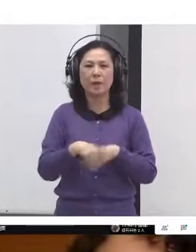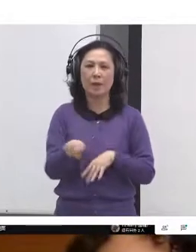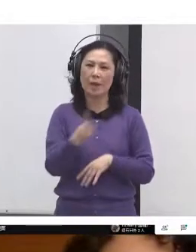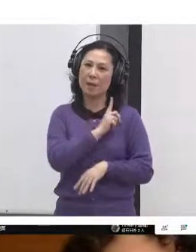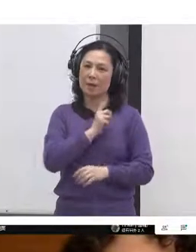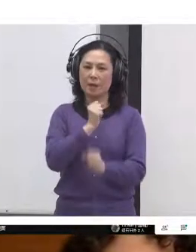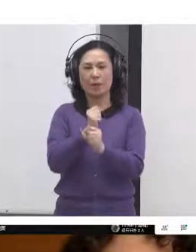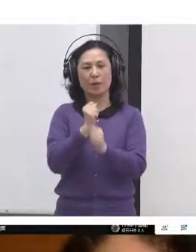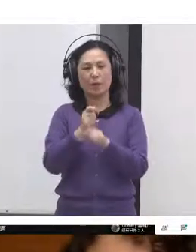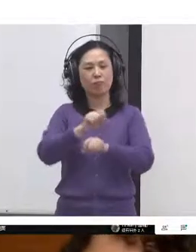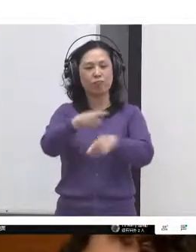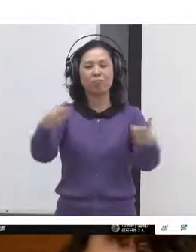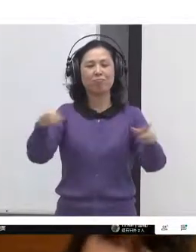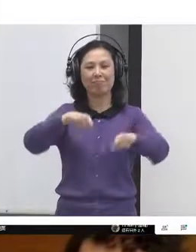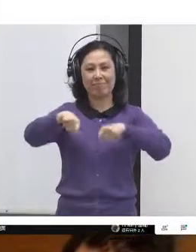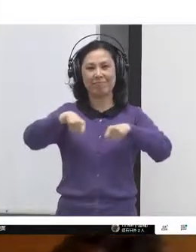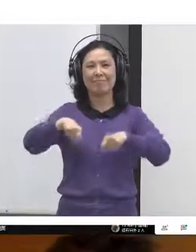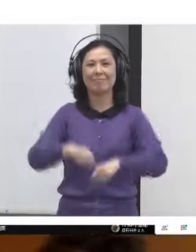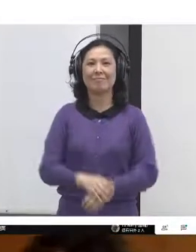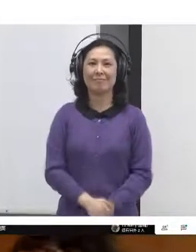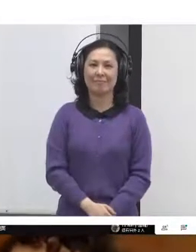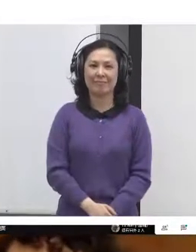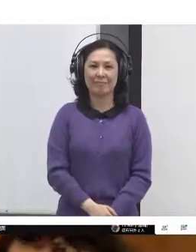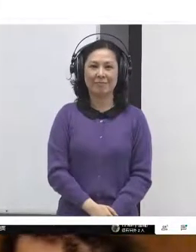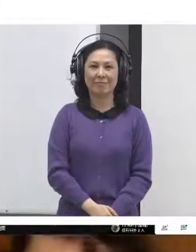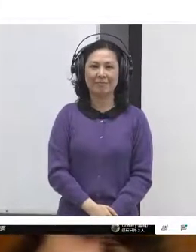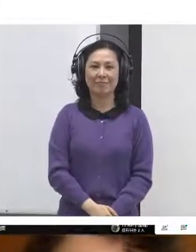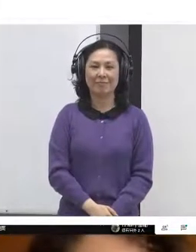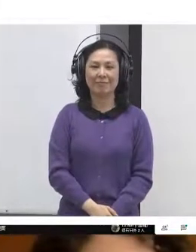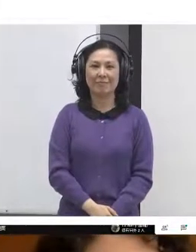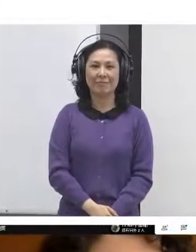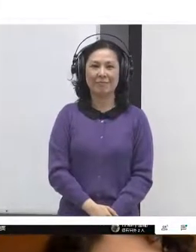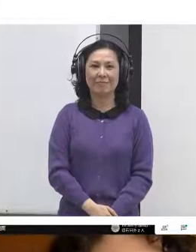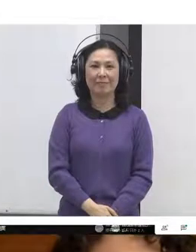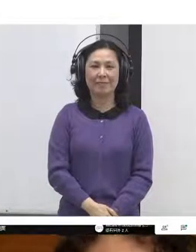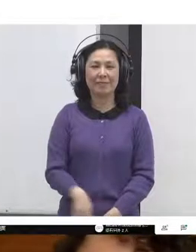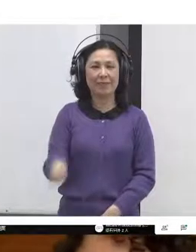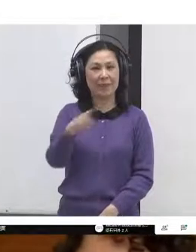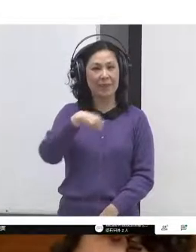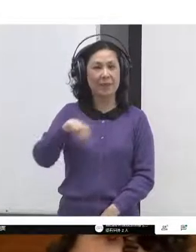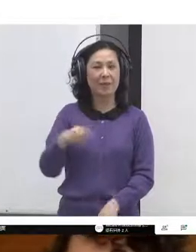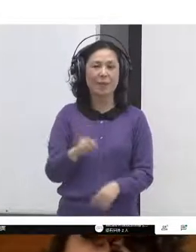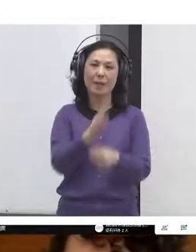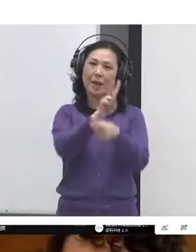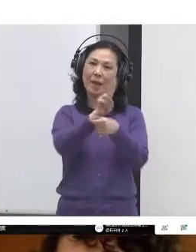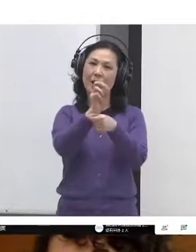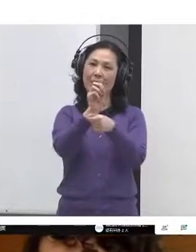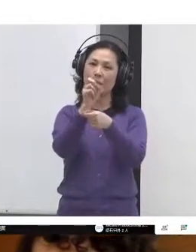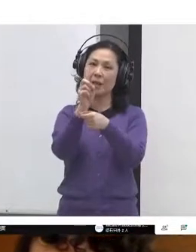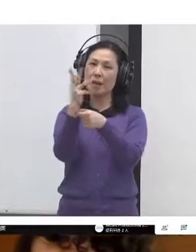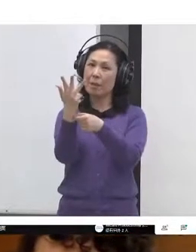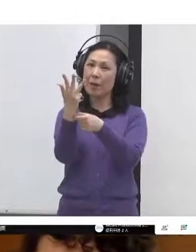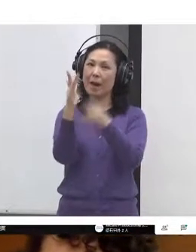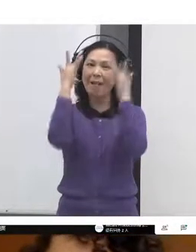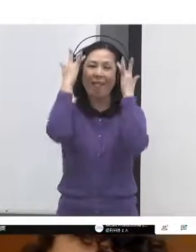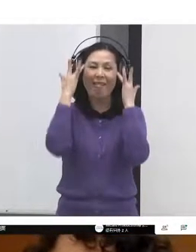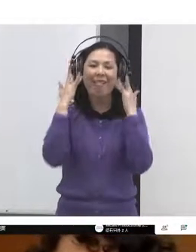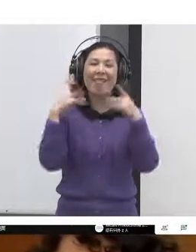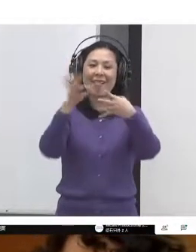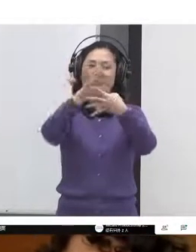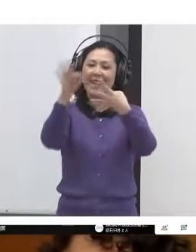participation officers program. And so we did that in summer 2018 with Audrey Tang, Avros,